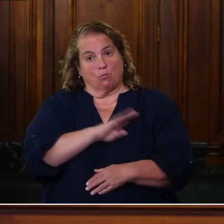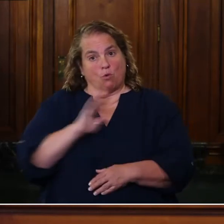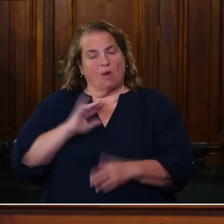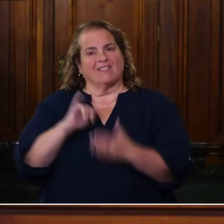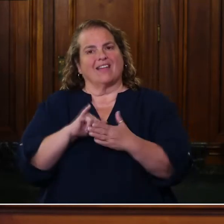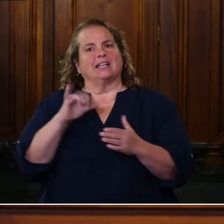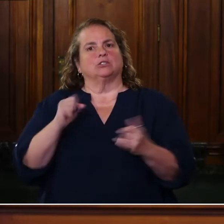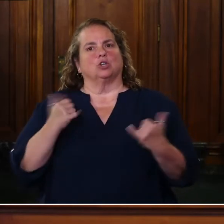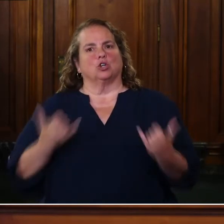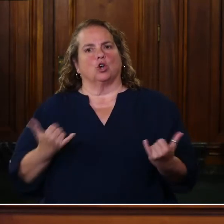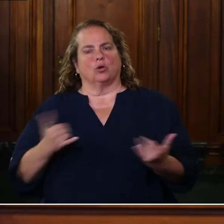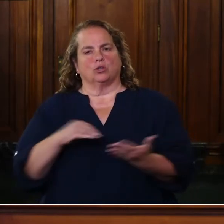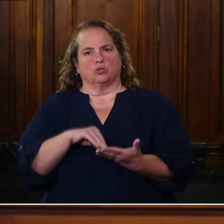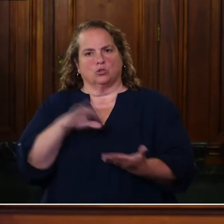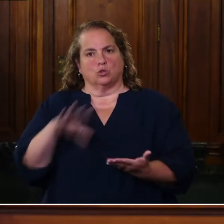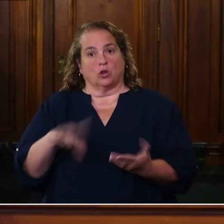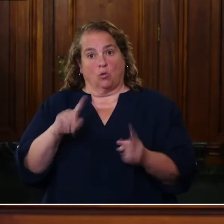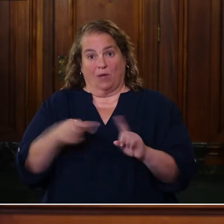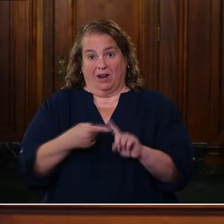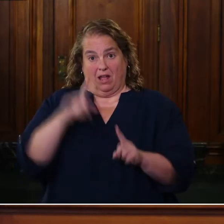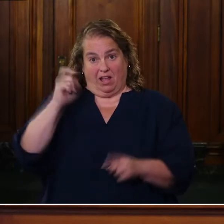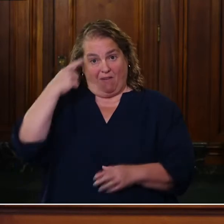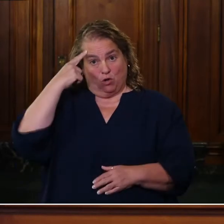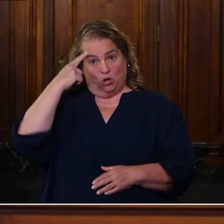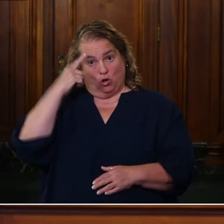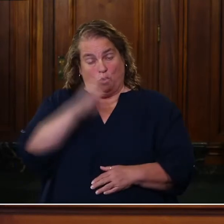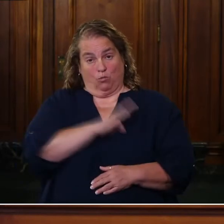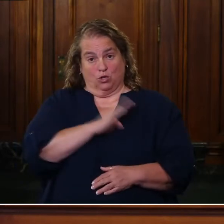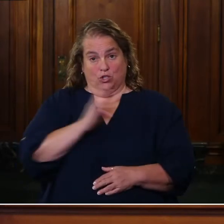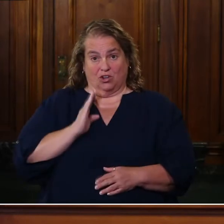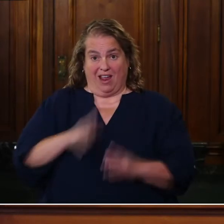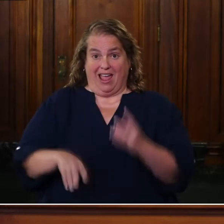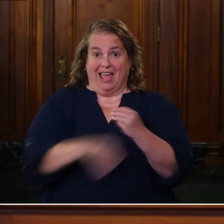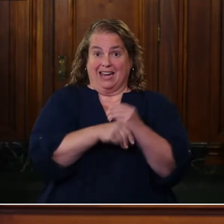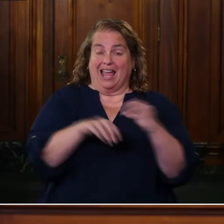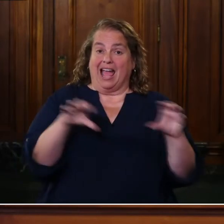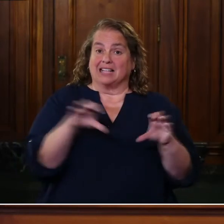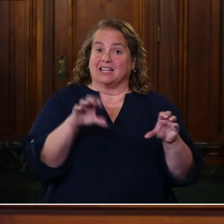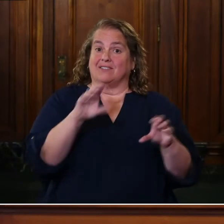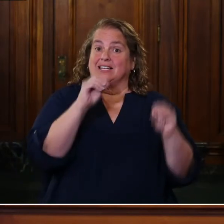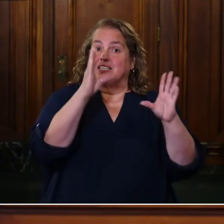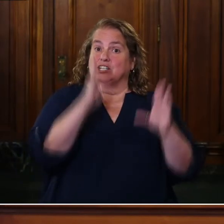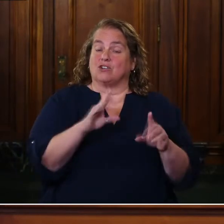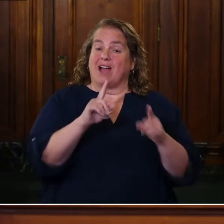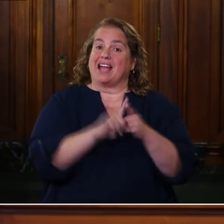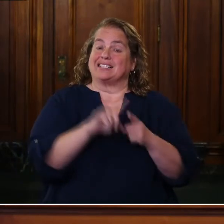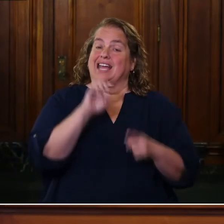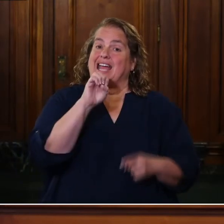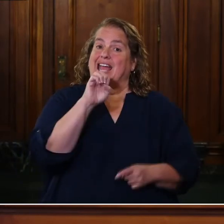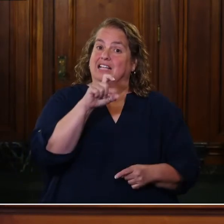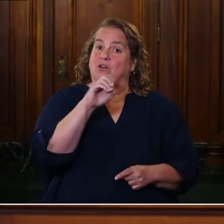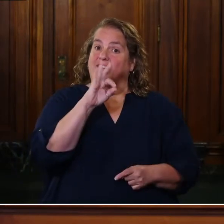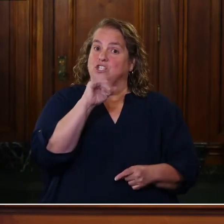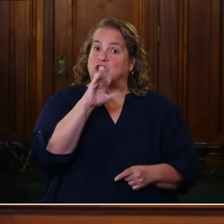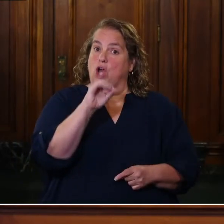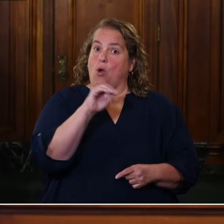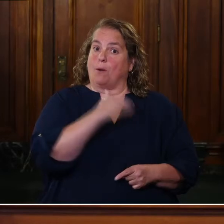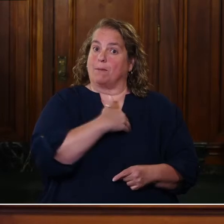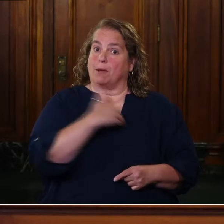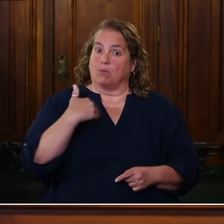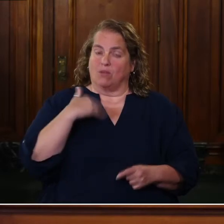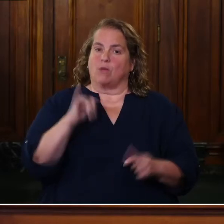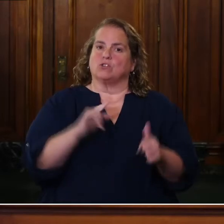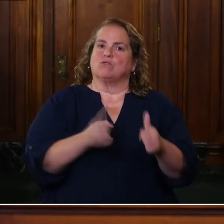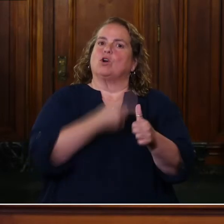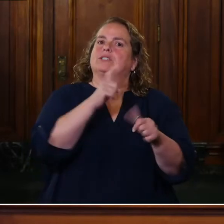student. When Governor Brashear added an active teacher as an ex officio member for the first time, it was the first time that